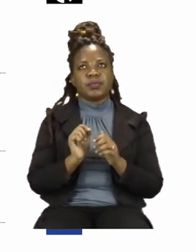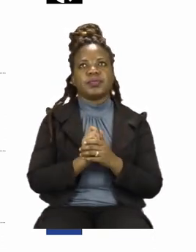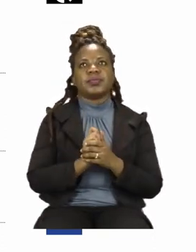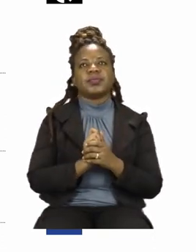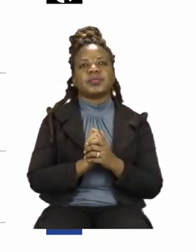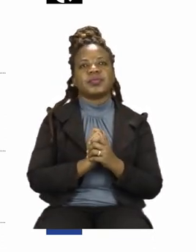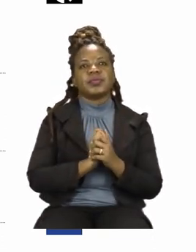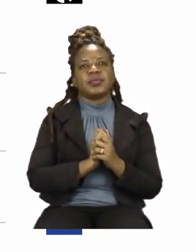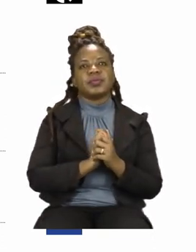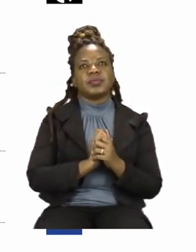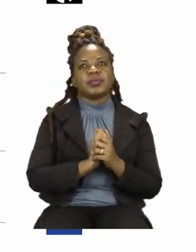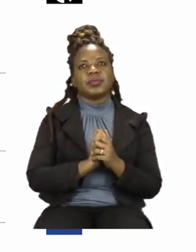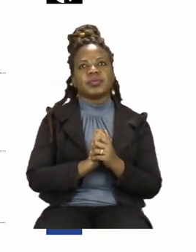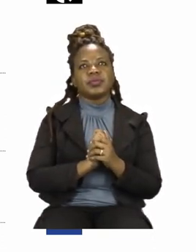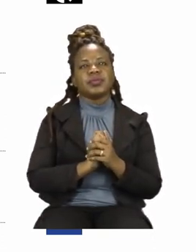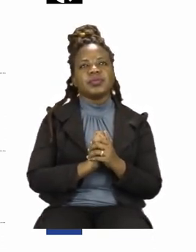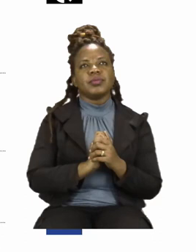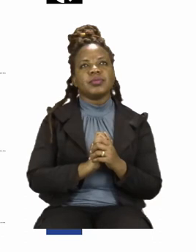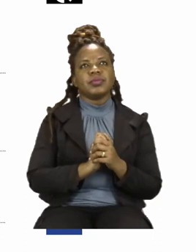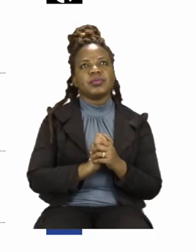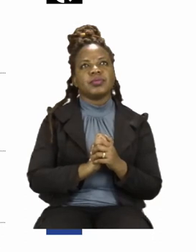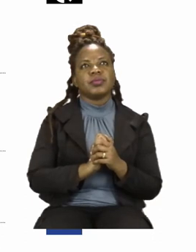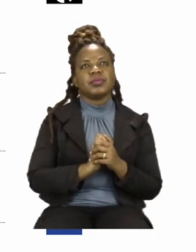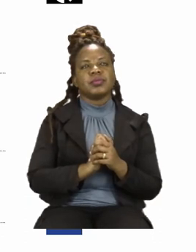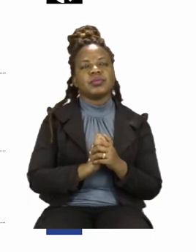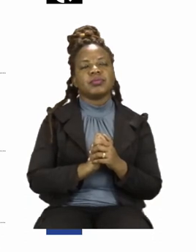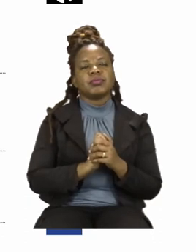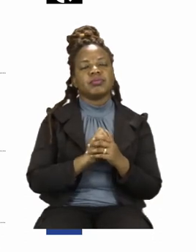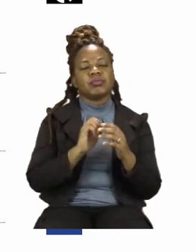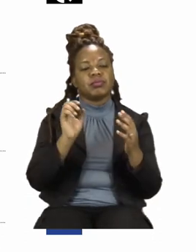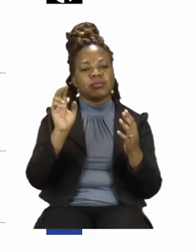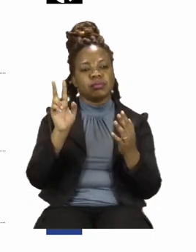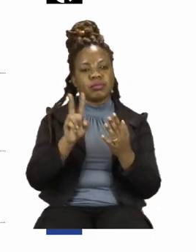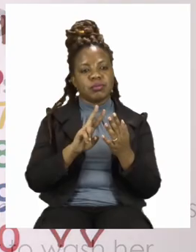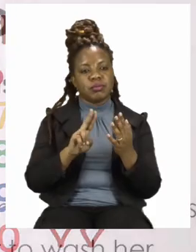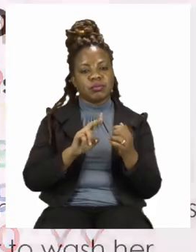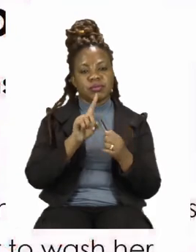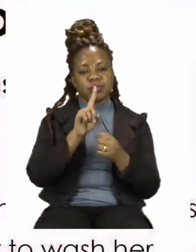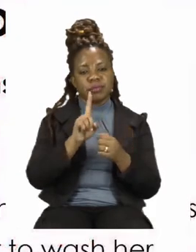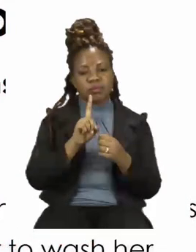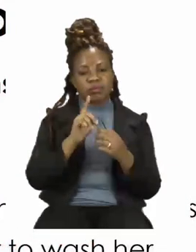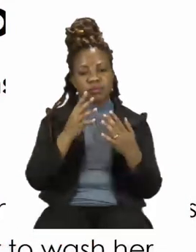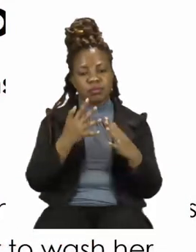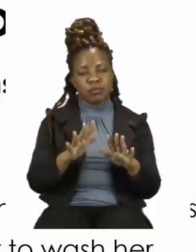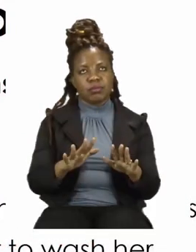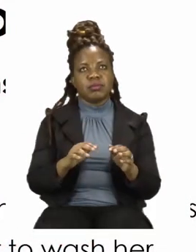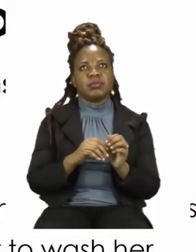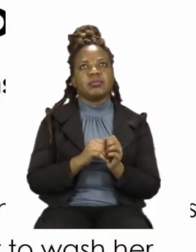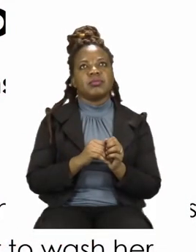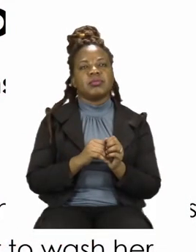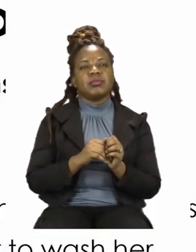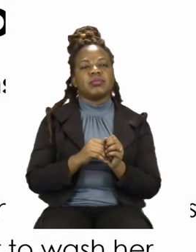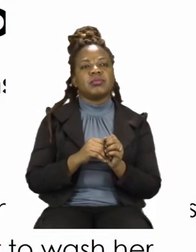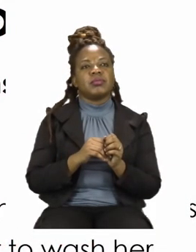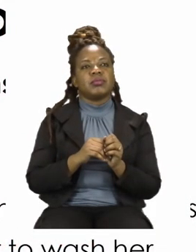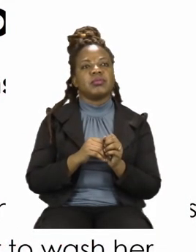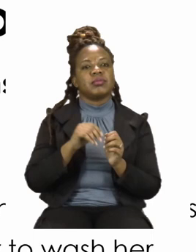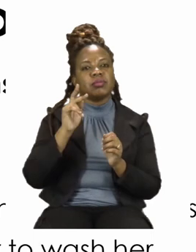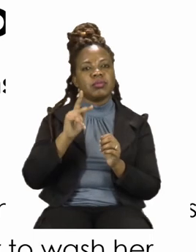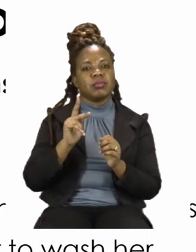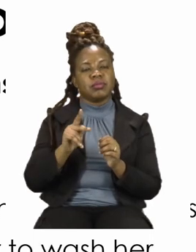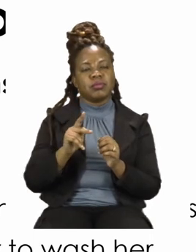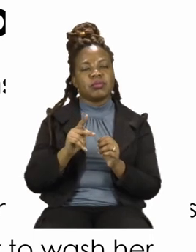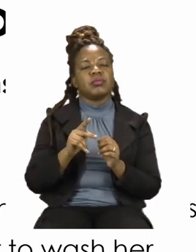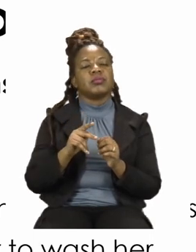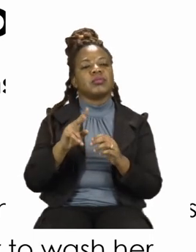So now that we are done reading our questions, let's go back to the story and read it a second time to try and